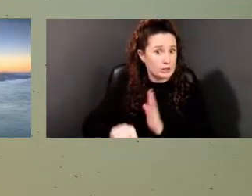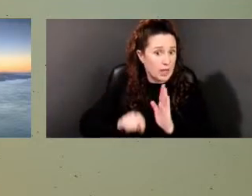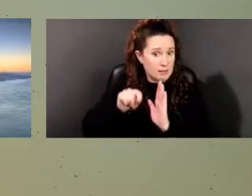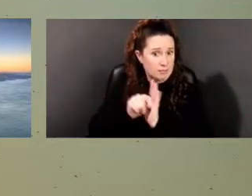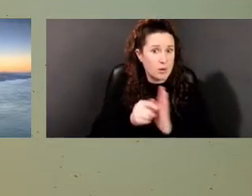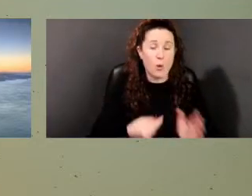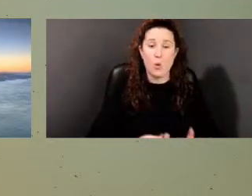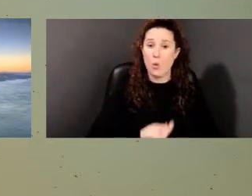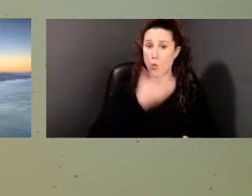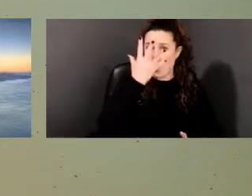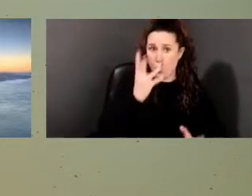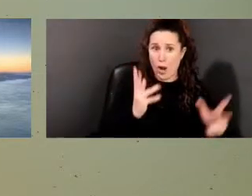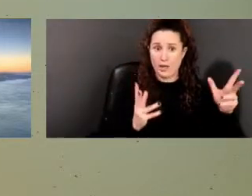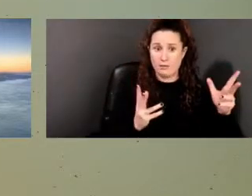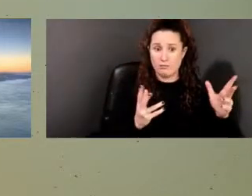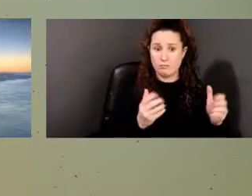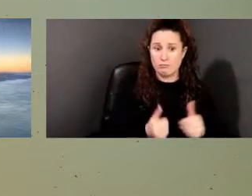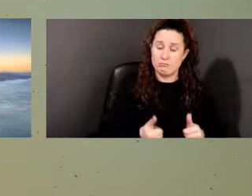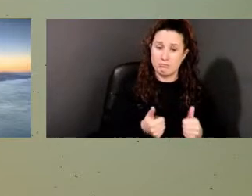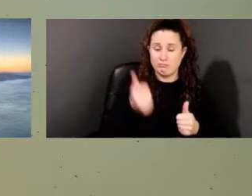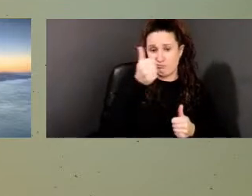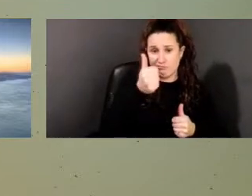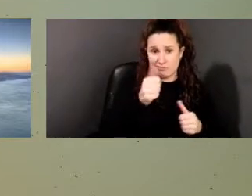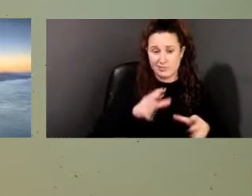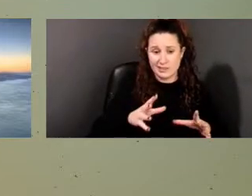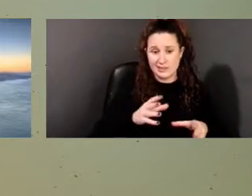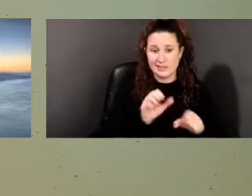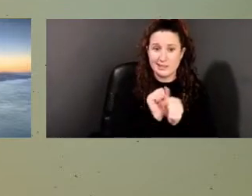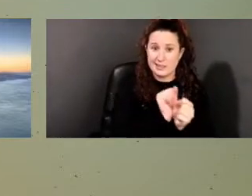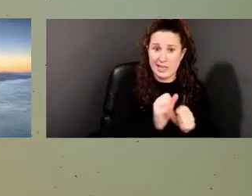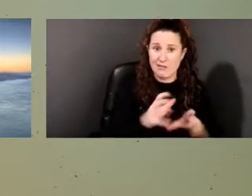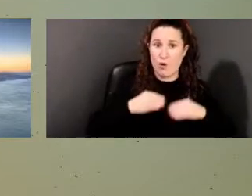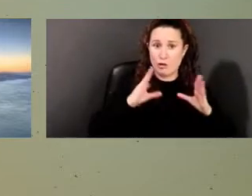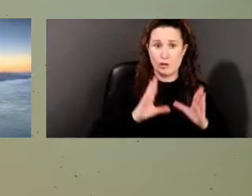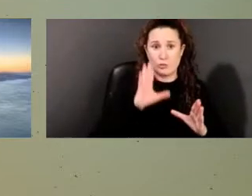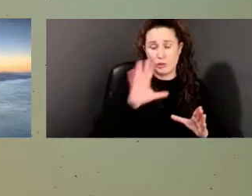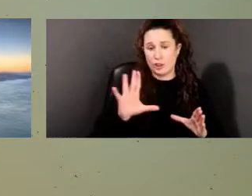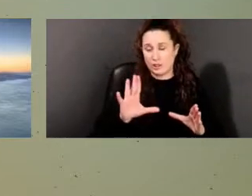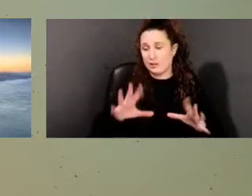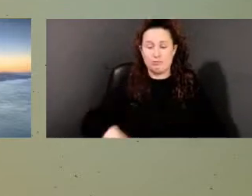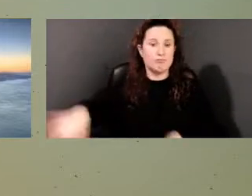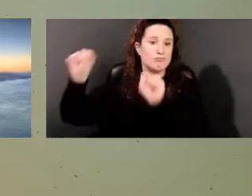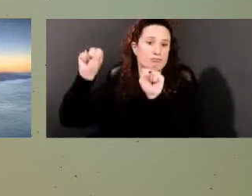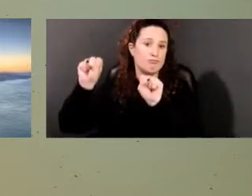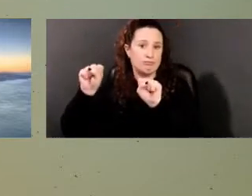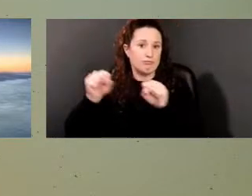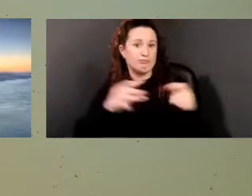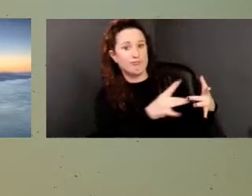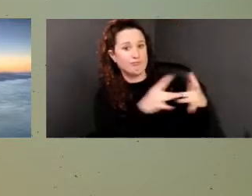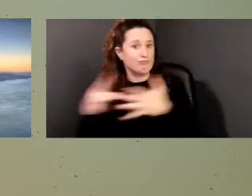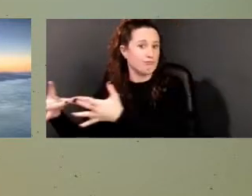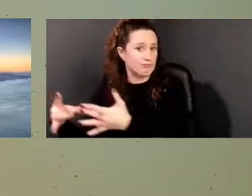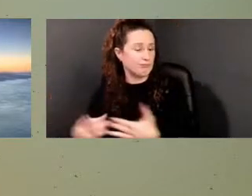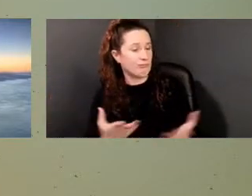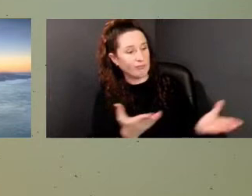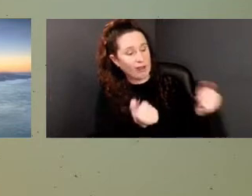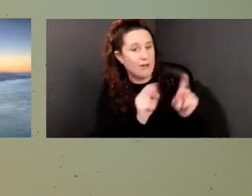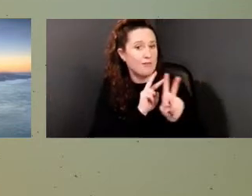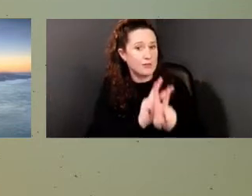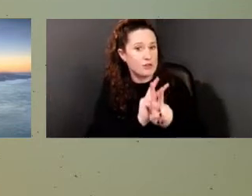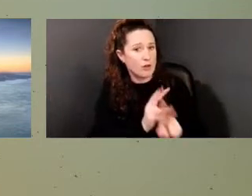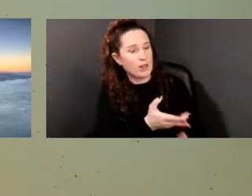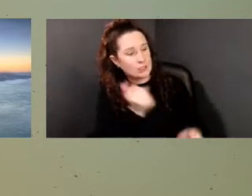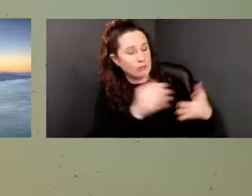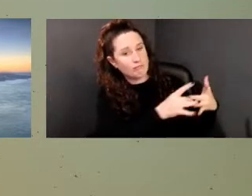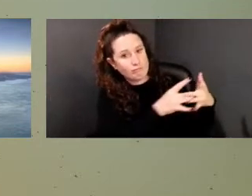in very disconcerting ways, leading funeral processions and speaking at funerals for enslaved